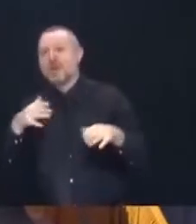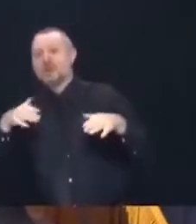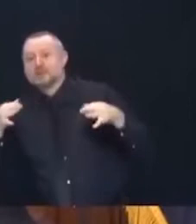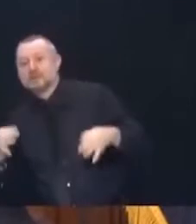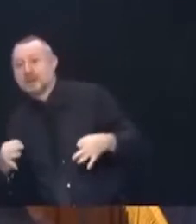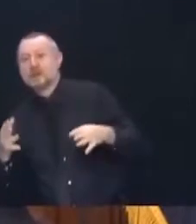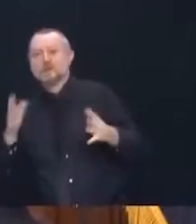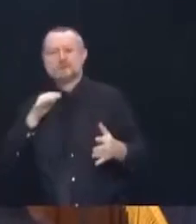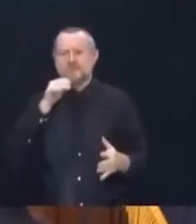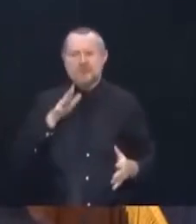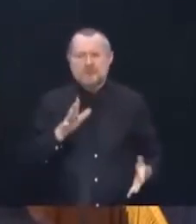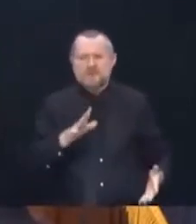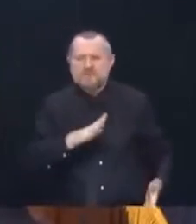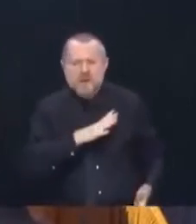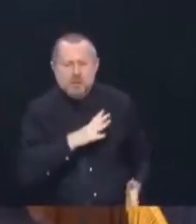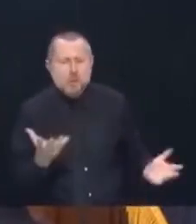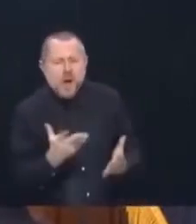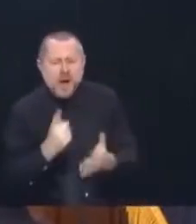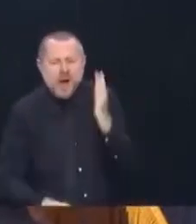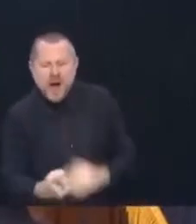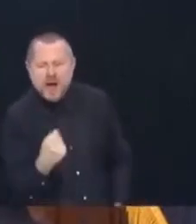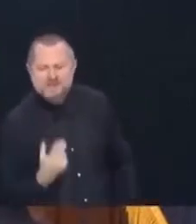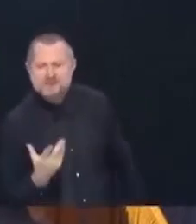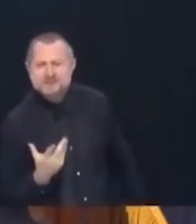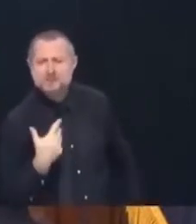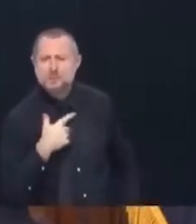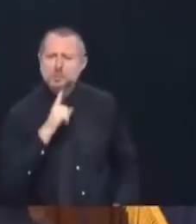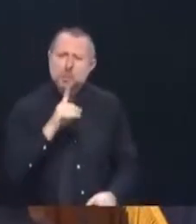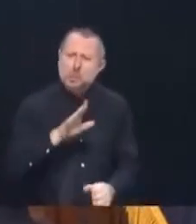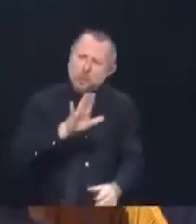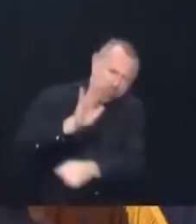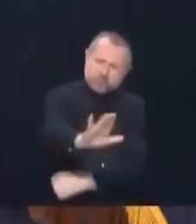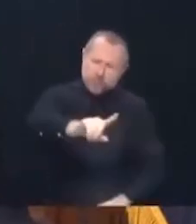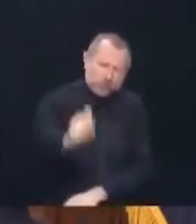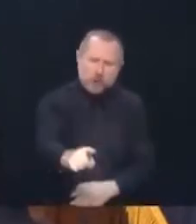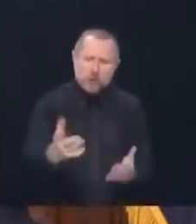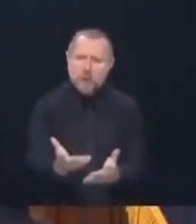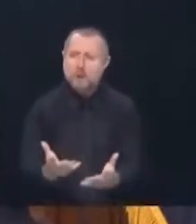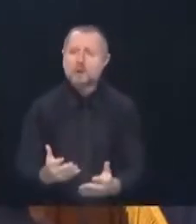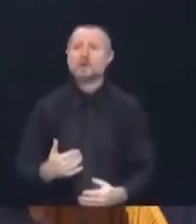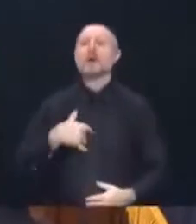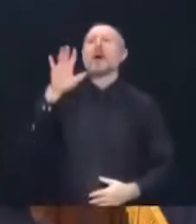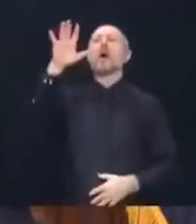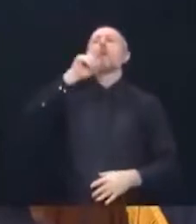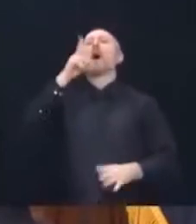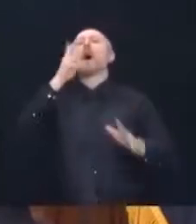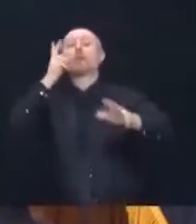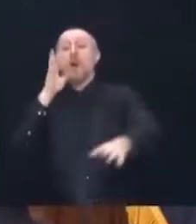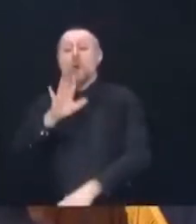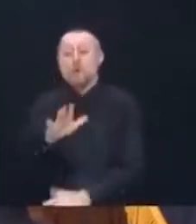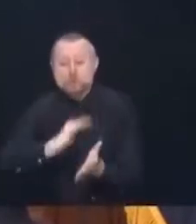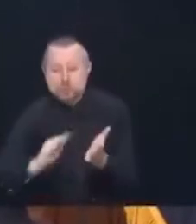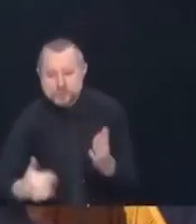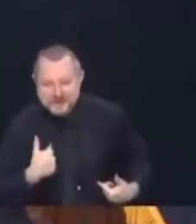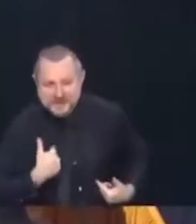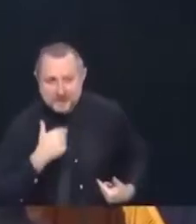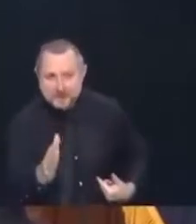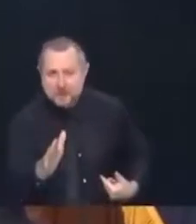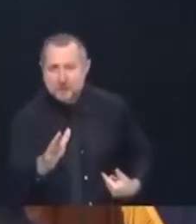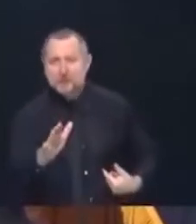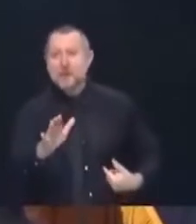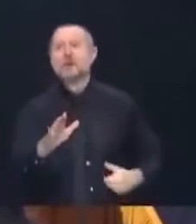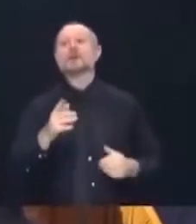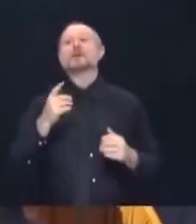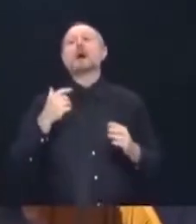So then what are you asking? You just answered your own question. The other week, you said... Excuse me. But on one hand, you have granted